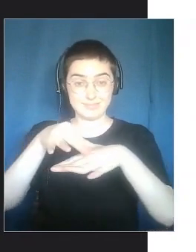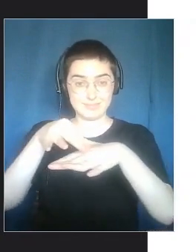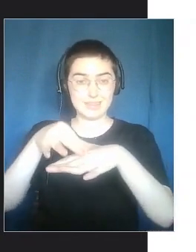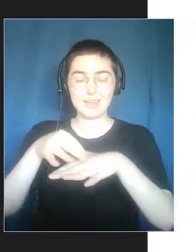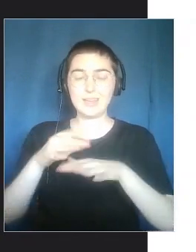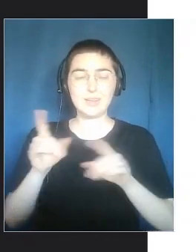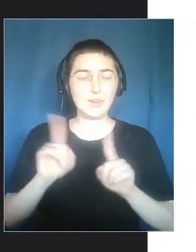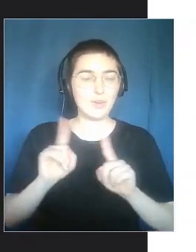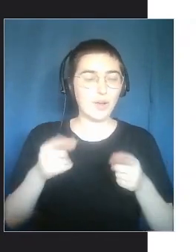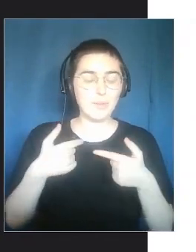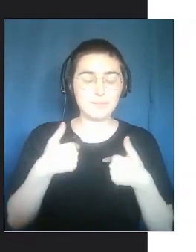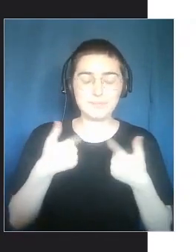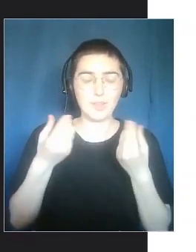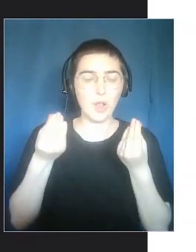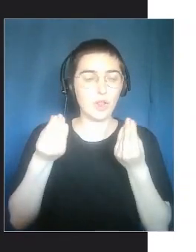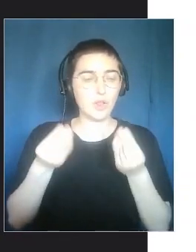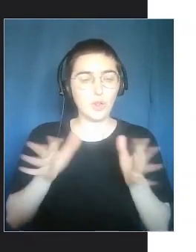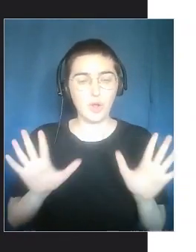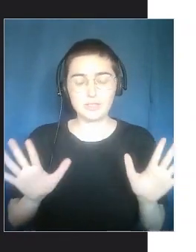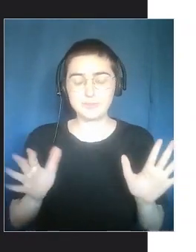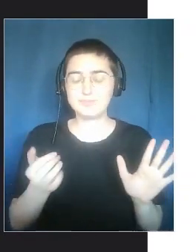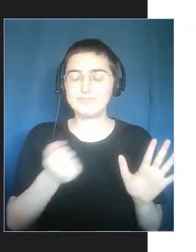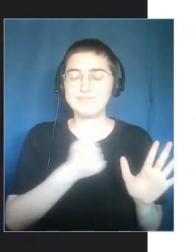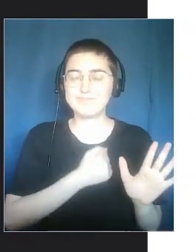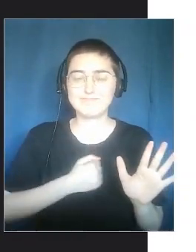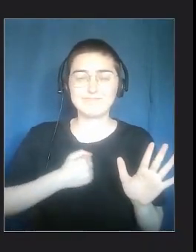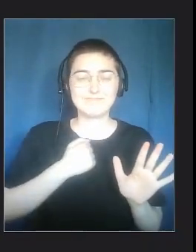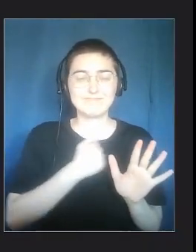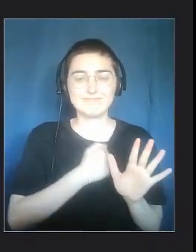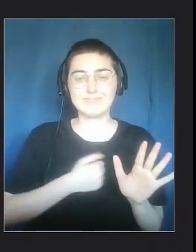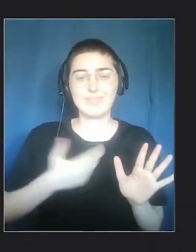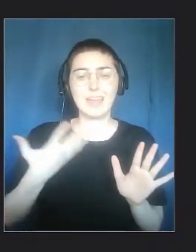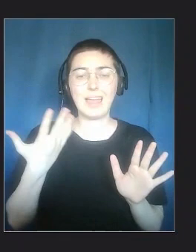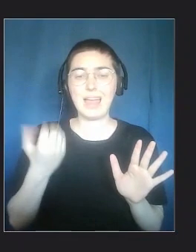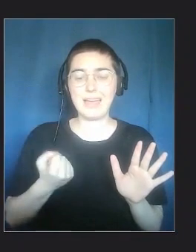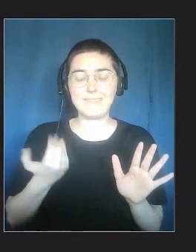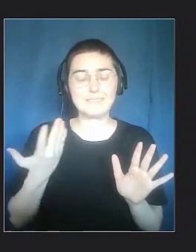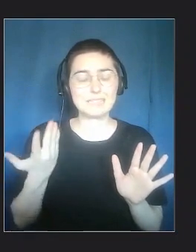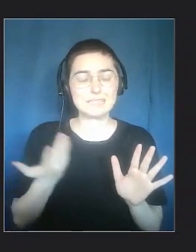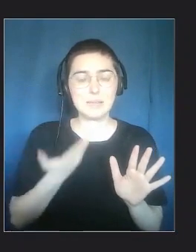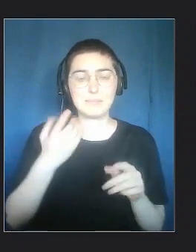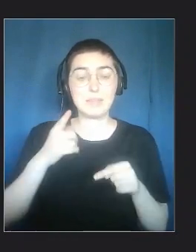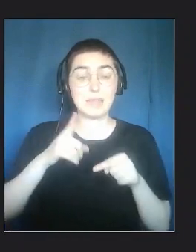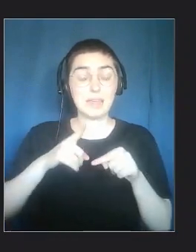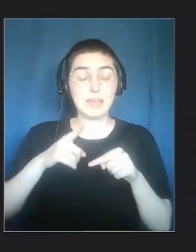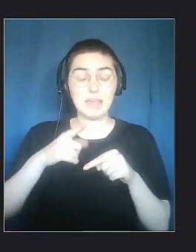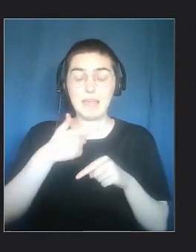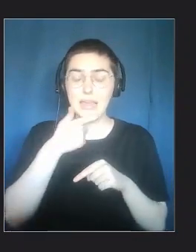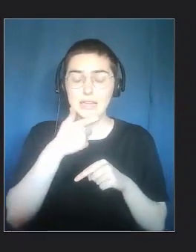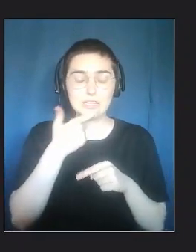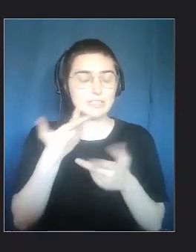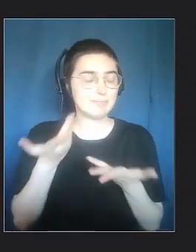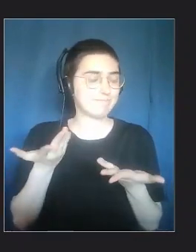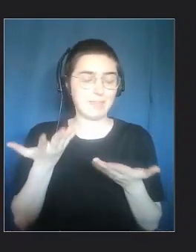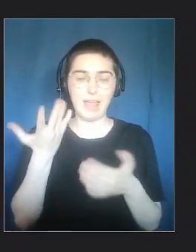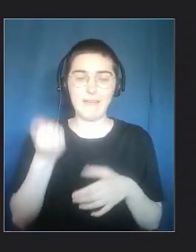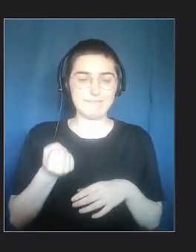You can see that this can be compared to other guides. I also wanted to share with you some other pictures,